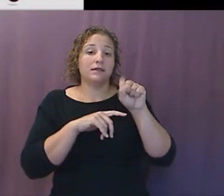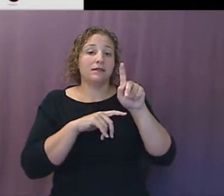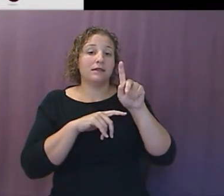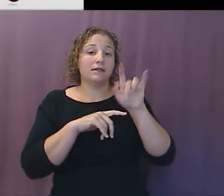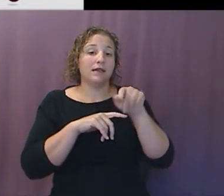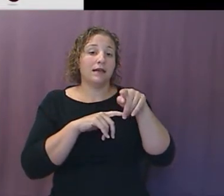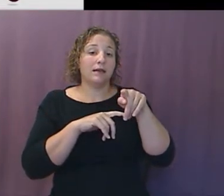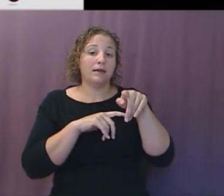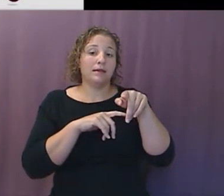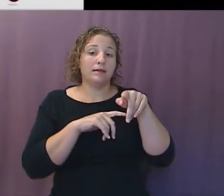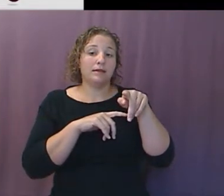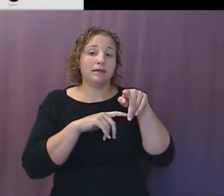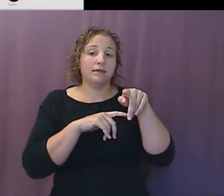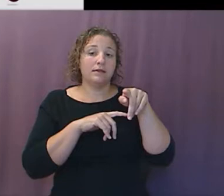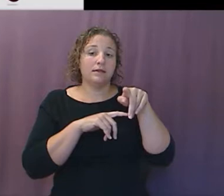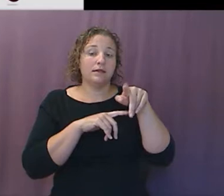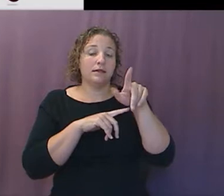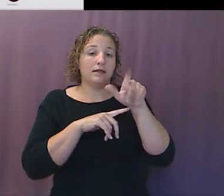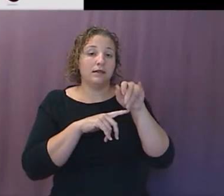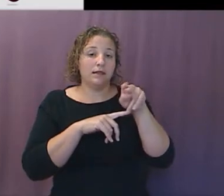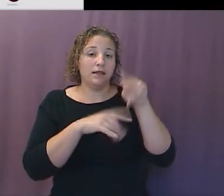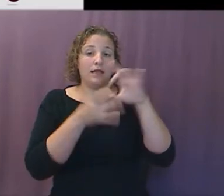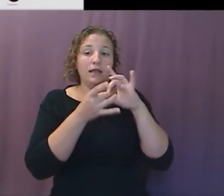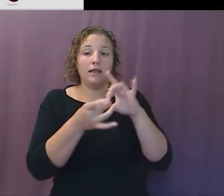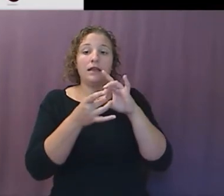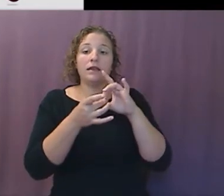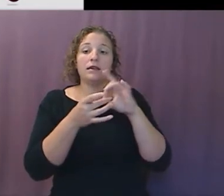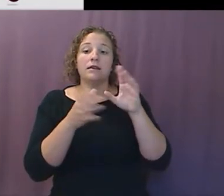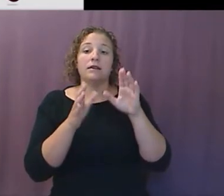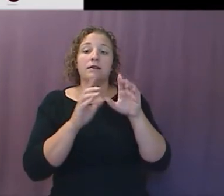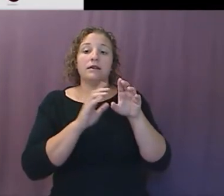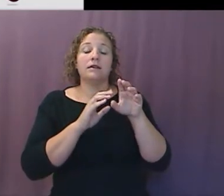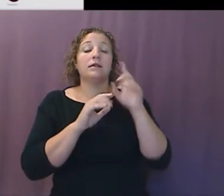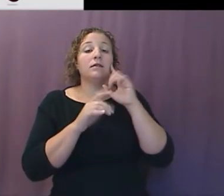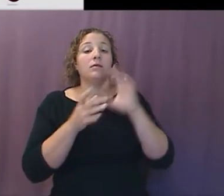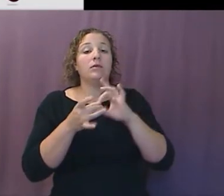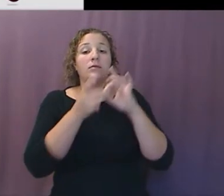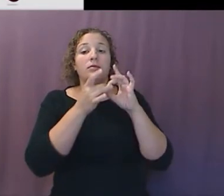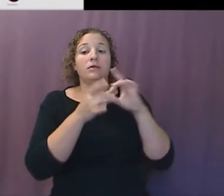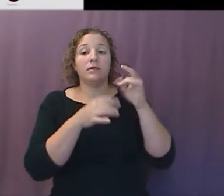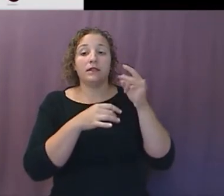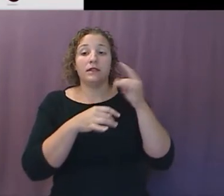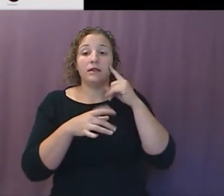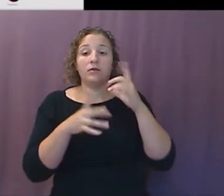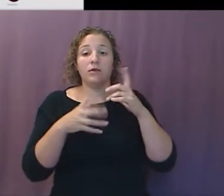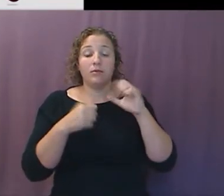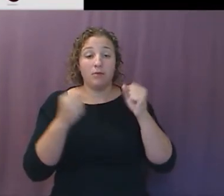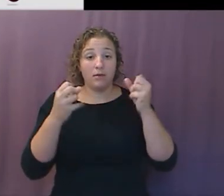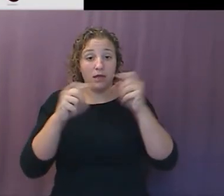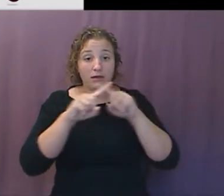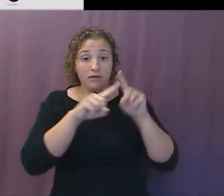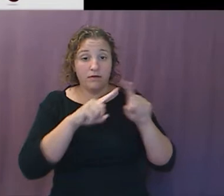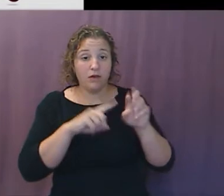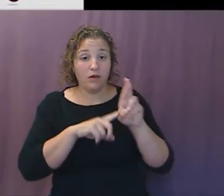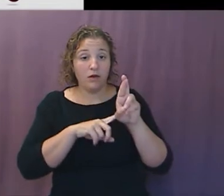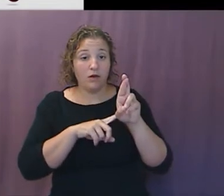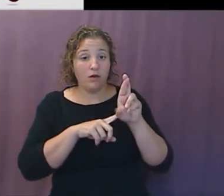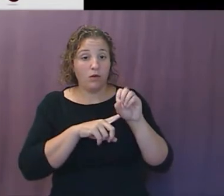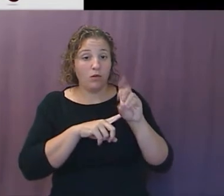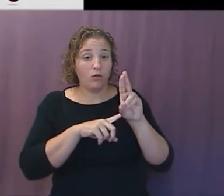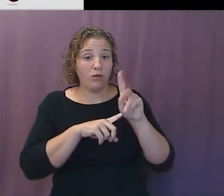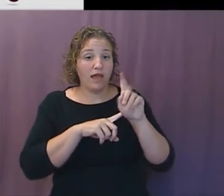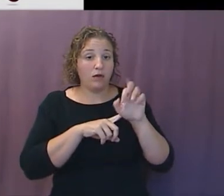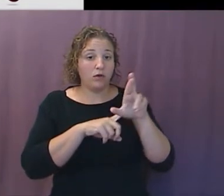SpaceX's Starlink aims to eventually include tens of thousands of orbiting routers that'll blanket the Earth in broadband